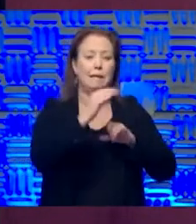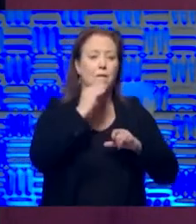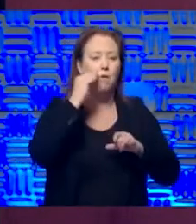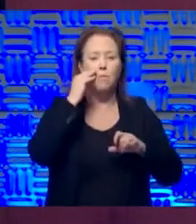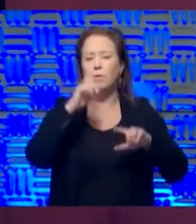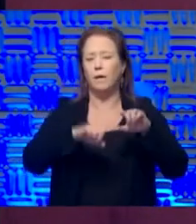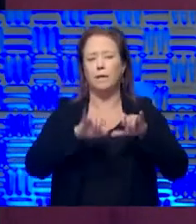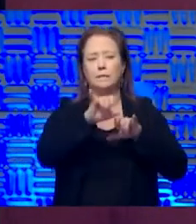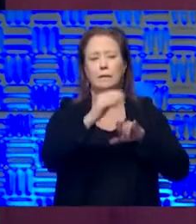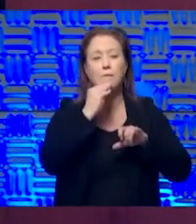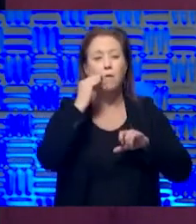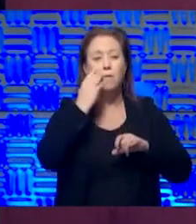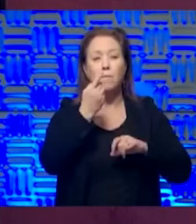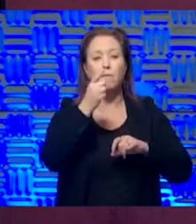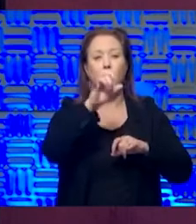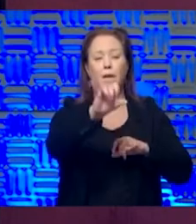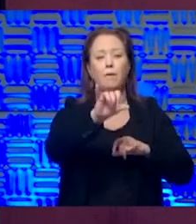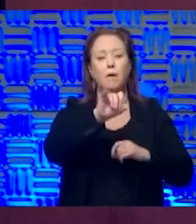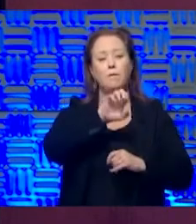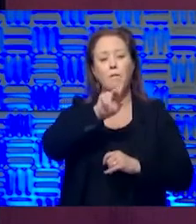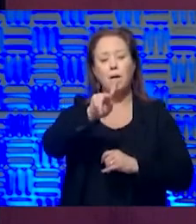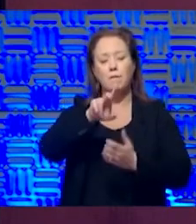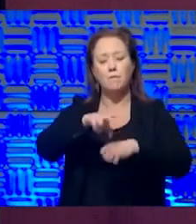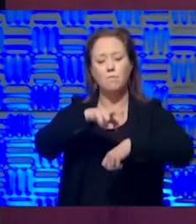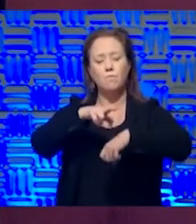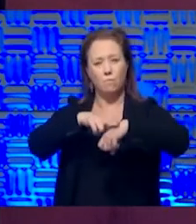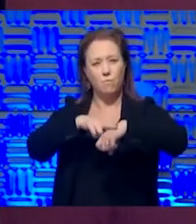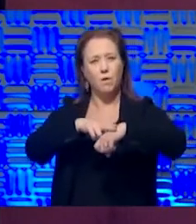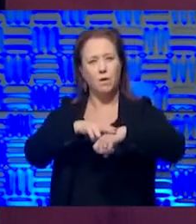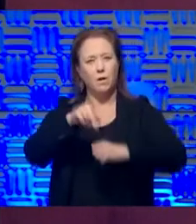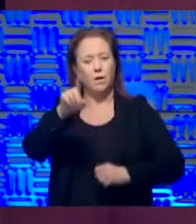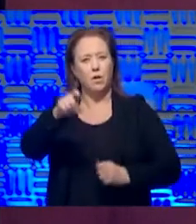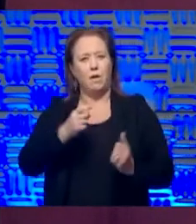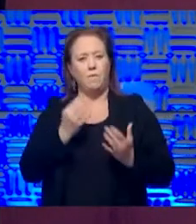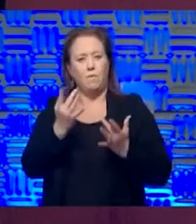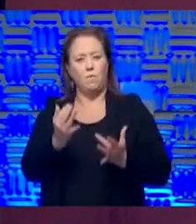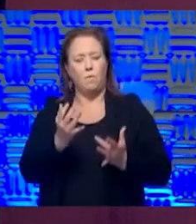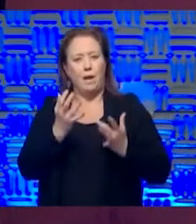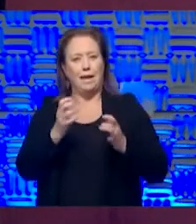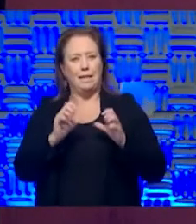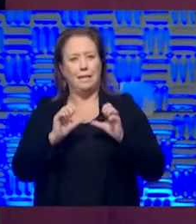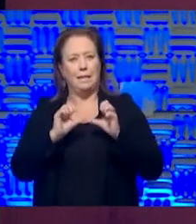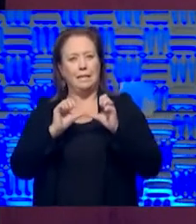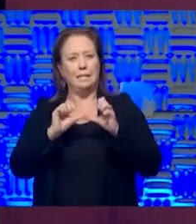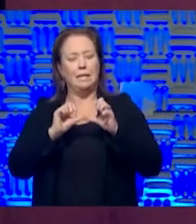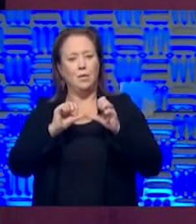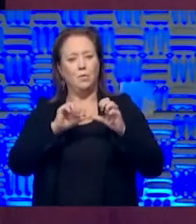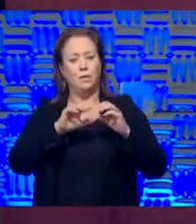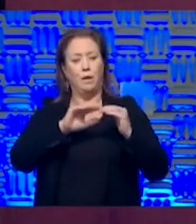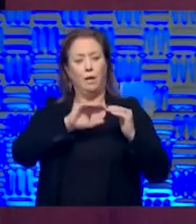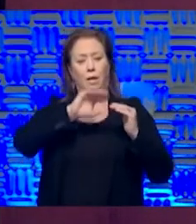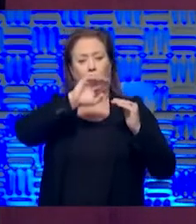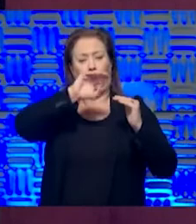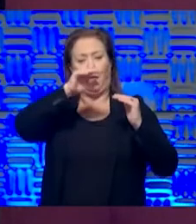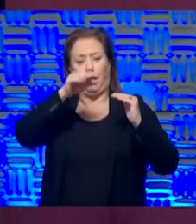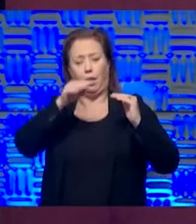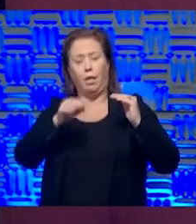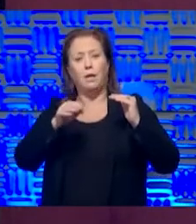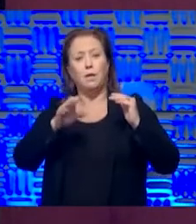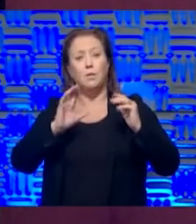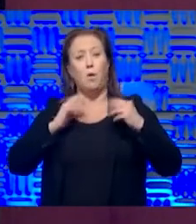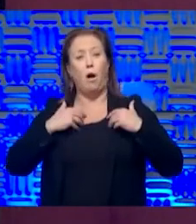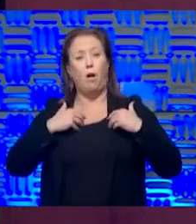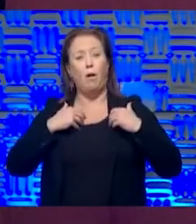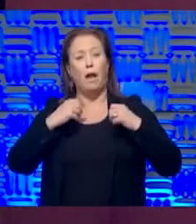can't stay, do this forever. It's not sustainable. So then you just have to wait to help continue to bend the curve so that our healthcare